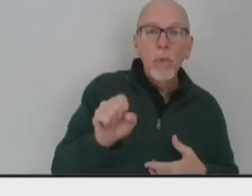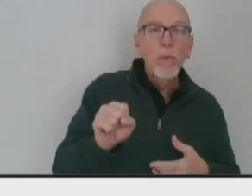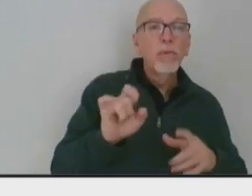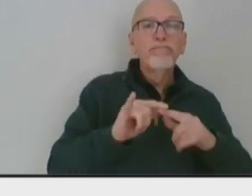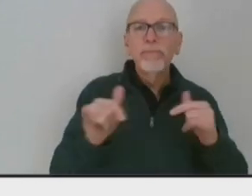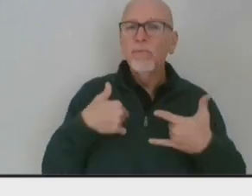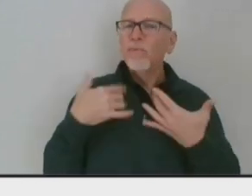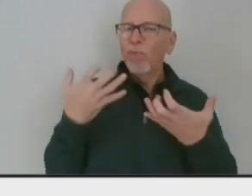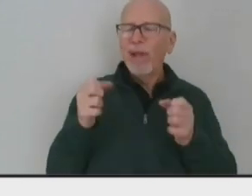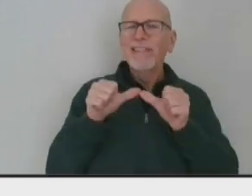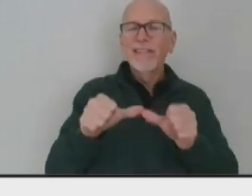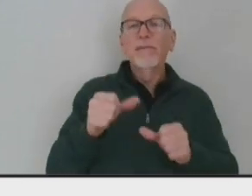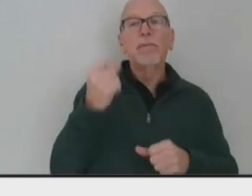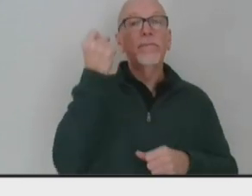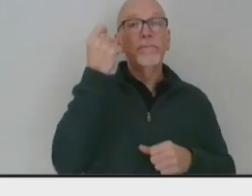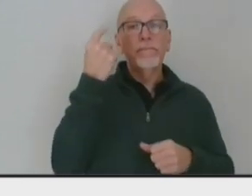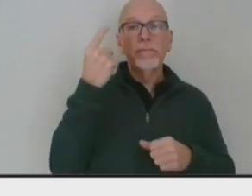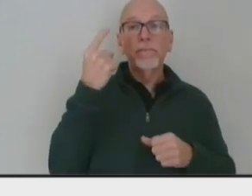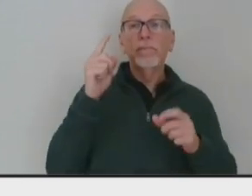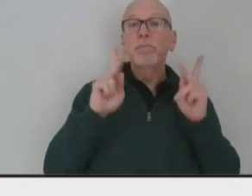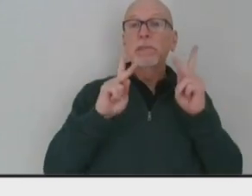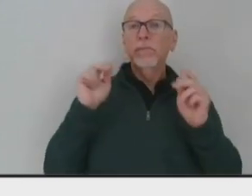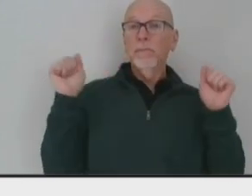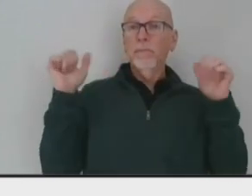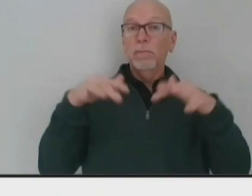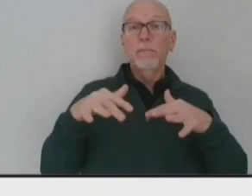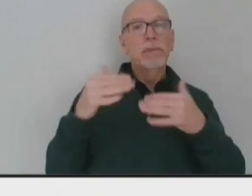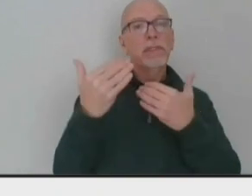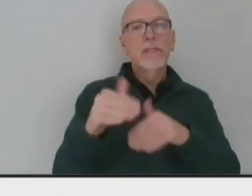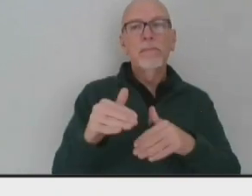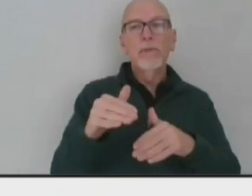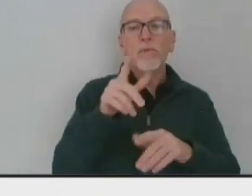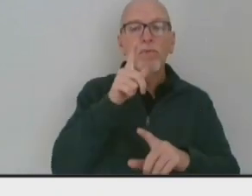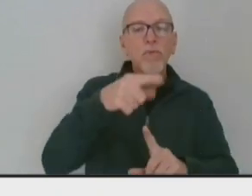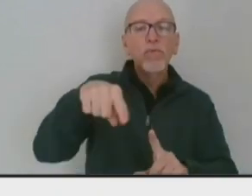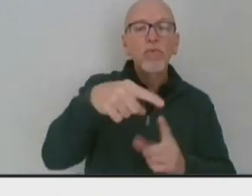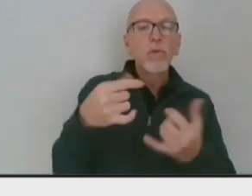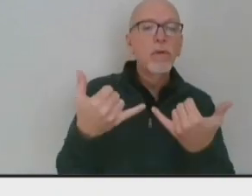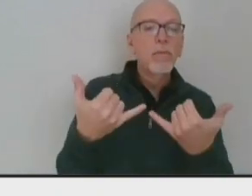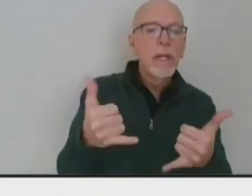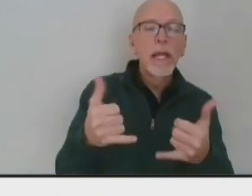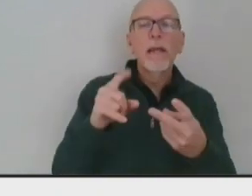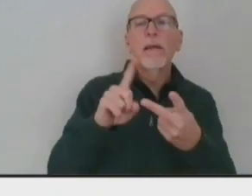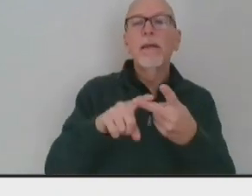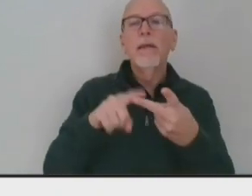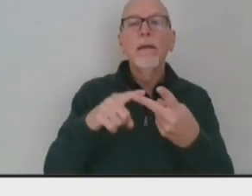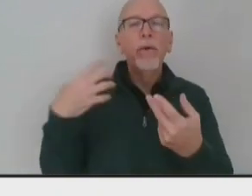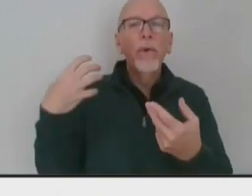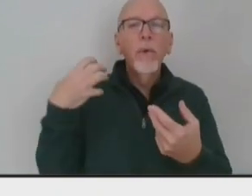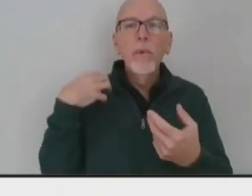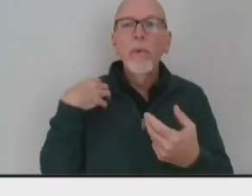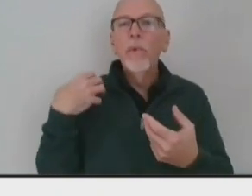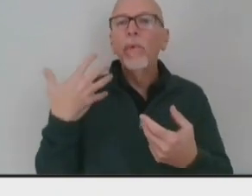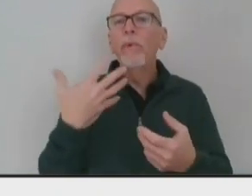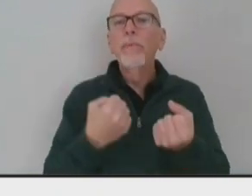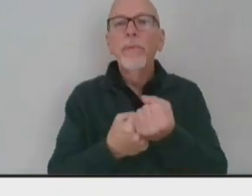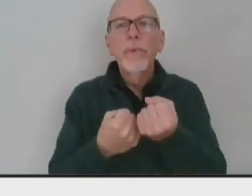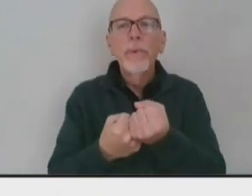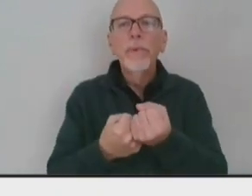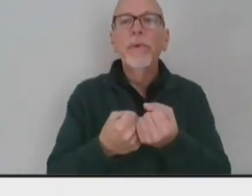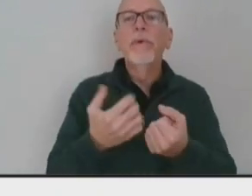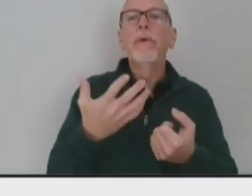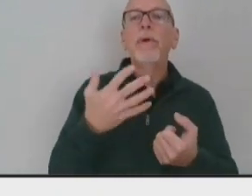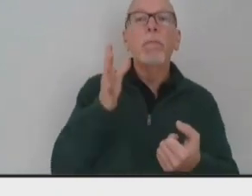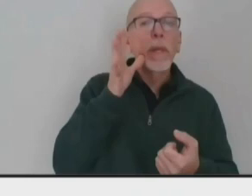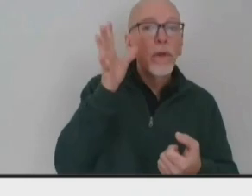attendance will be limited to participants, to support personnel, to parents,